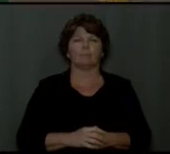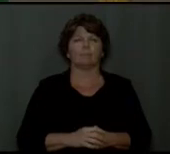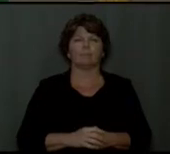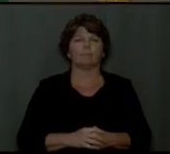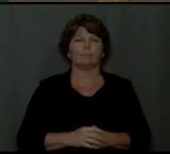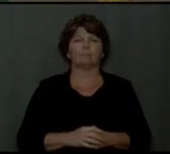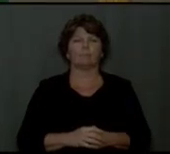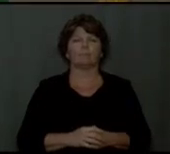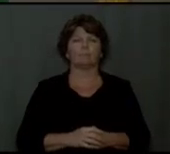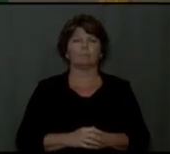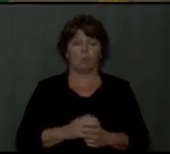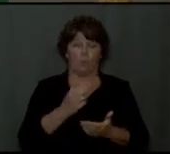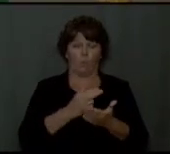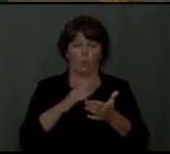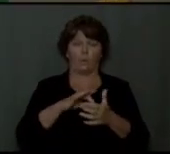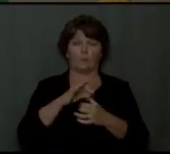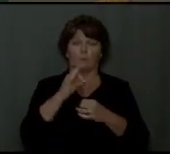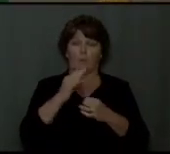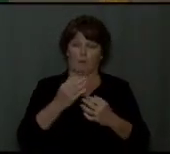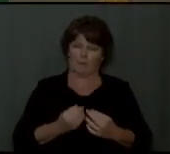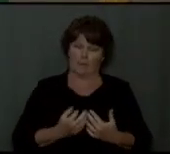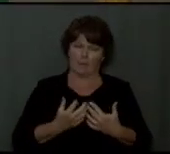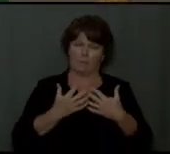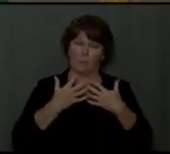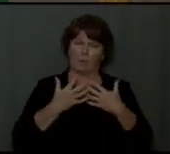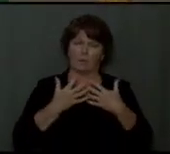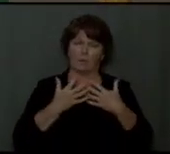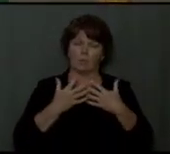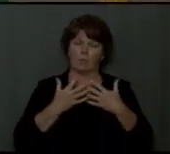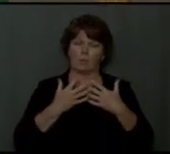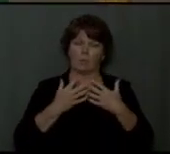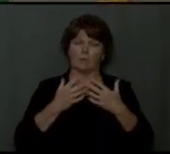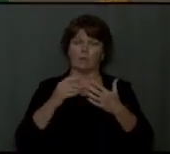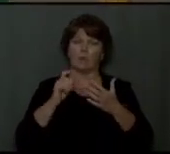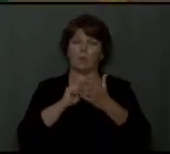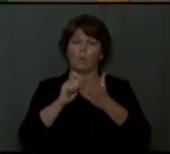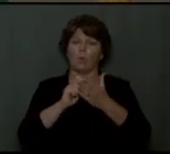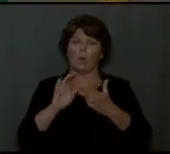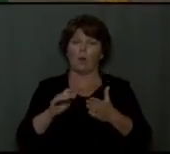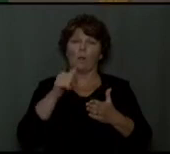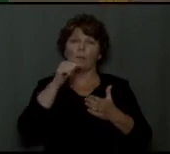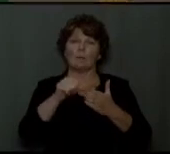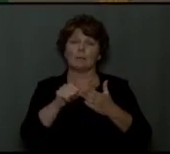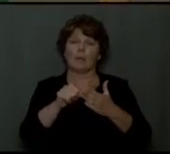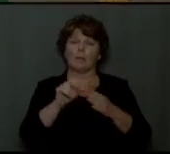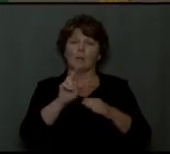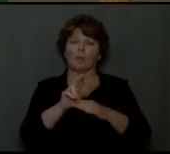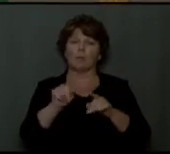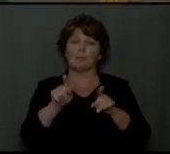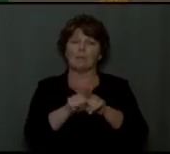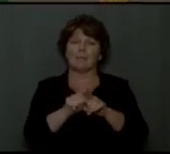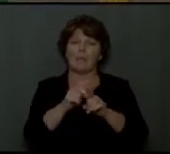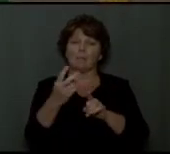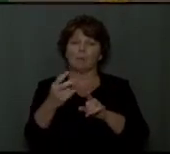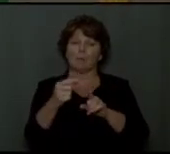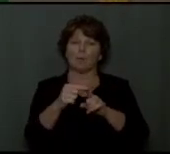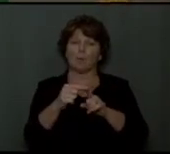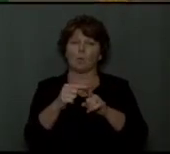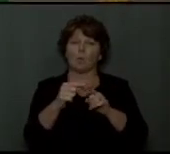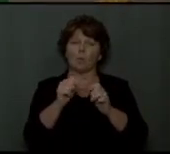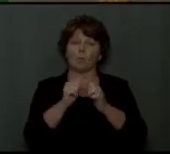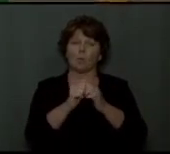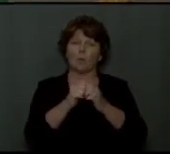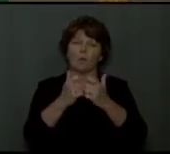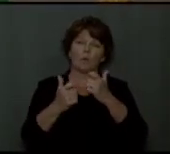By the inspiration of the Holy Spirit, he who penned this letter to the Hebrews, uses these same two words, but with a much grander